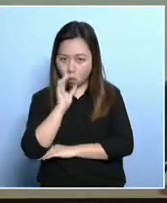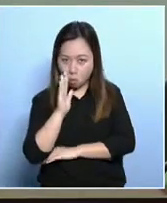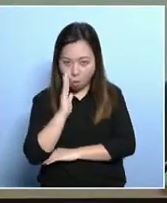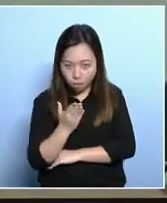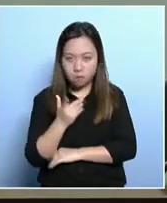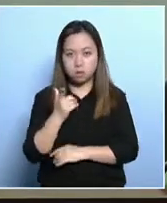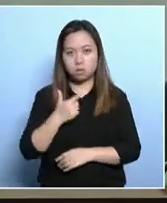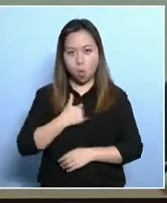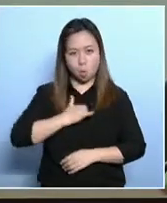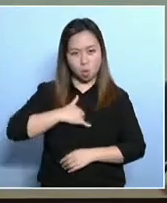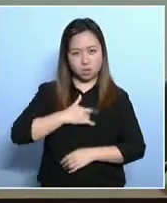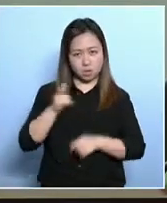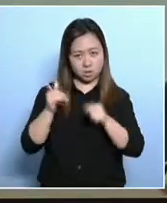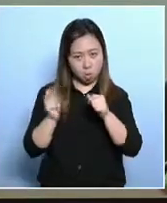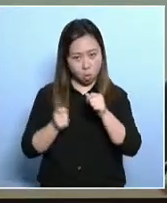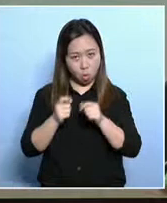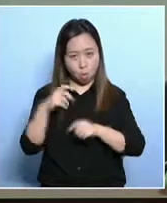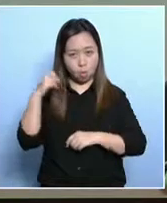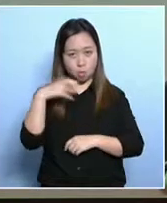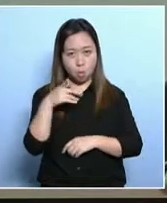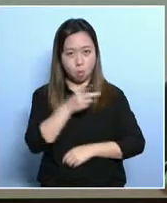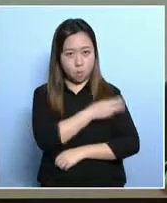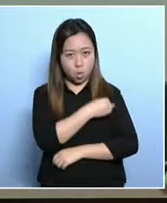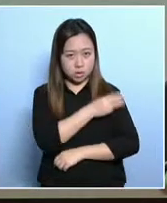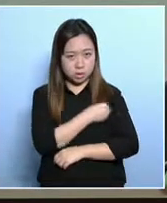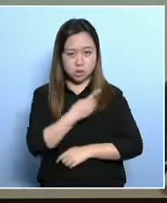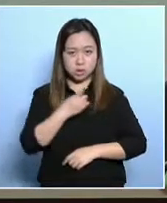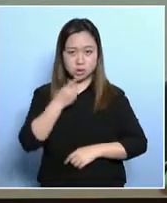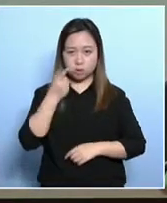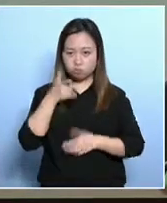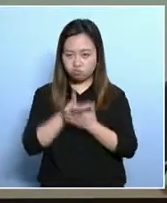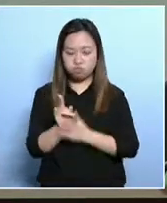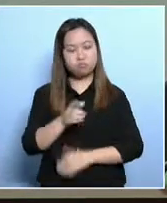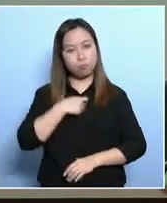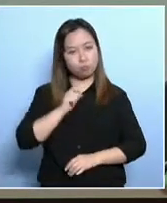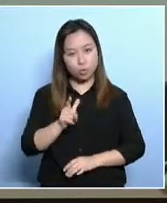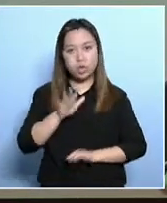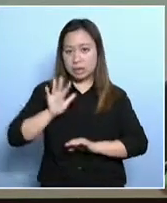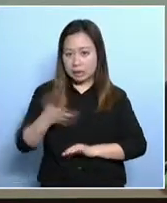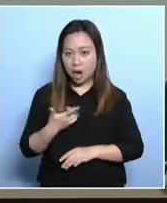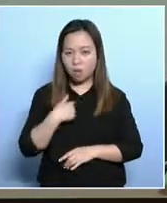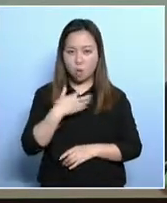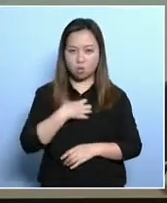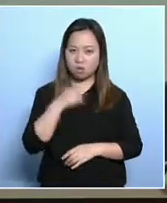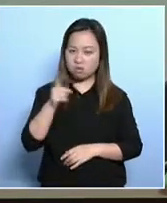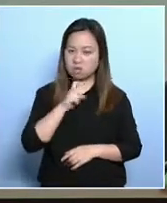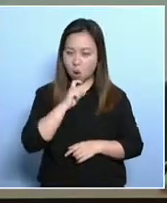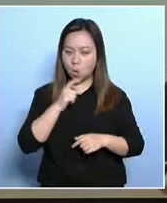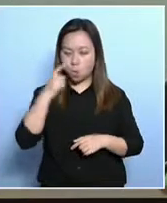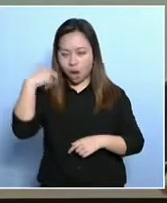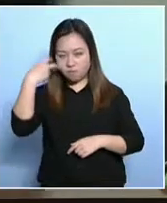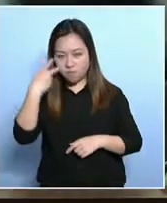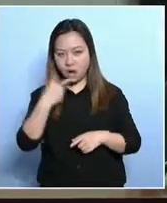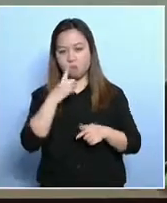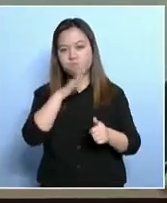so we cannot get rid of poverty on the mainland. Now I don't doubt the knowledge of Dr.